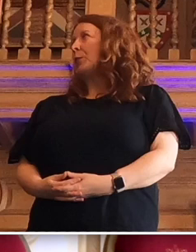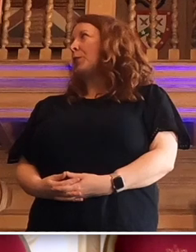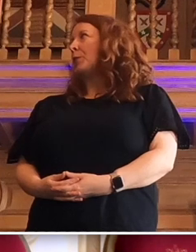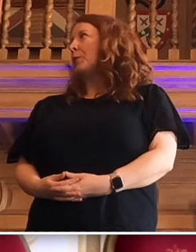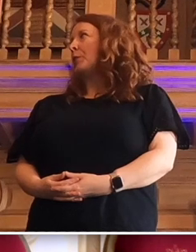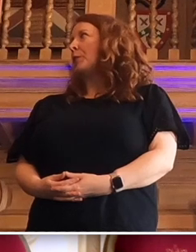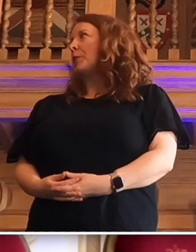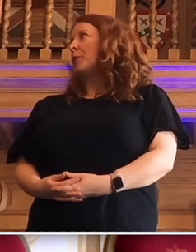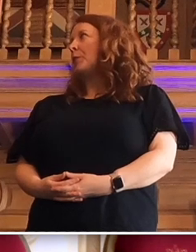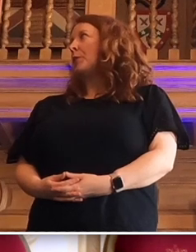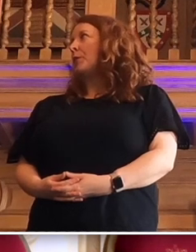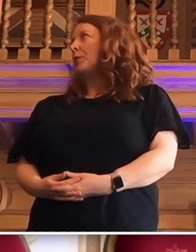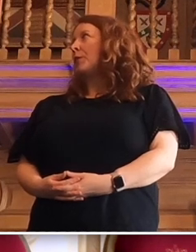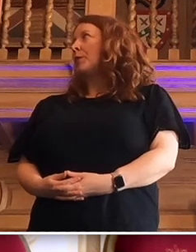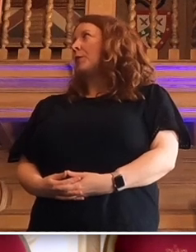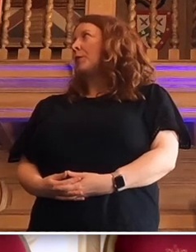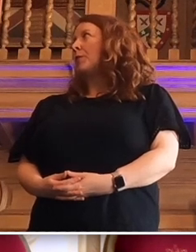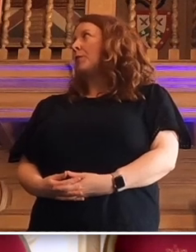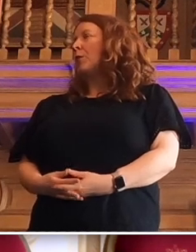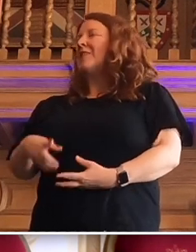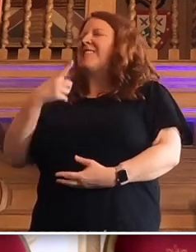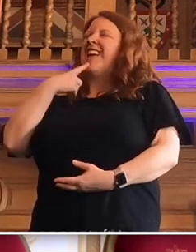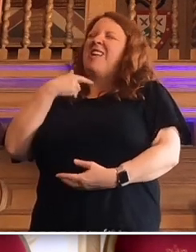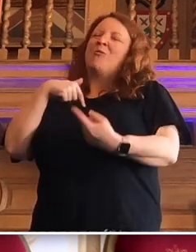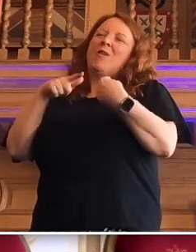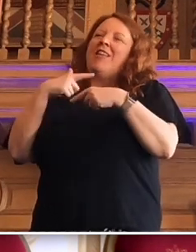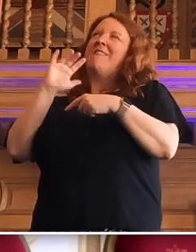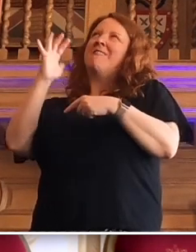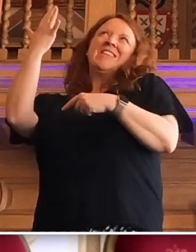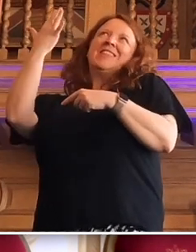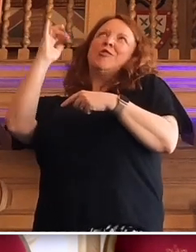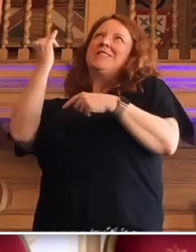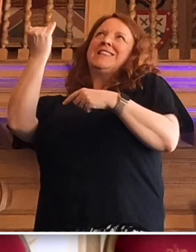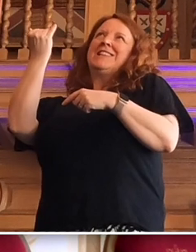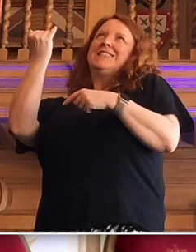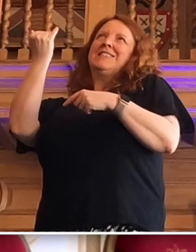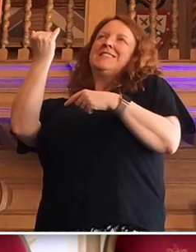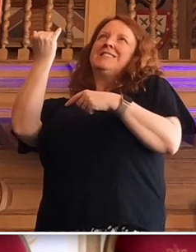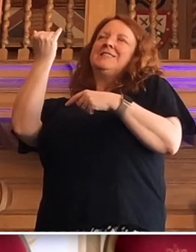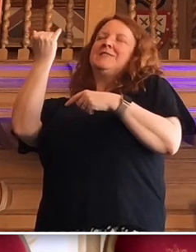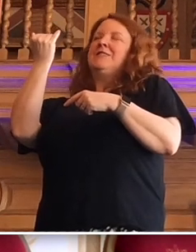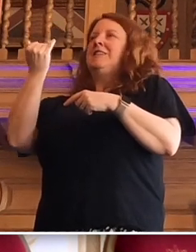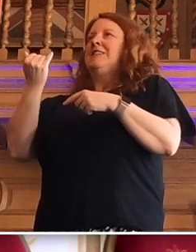We're fond of telling ourselves that we're the fifth or sixth richest country on the